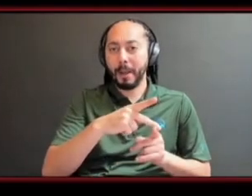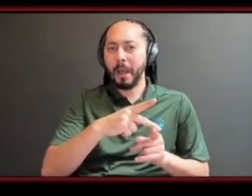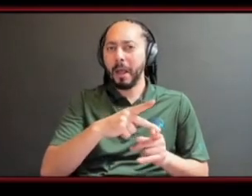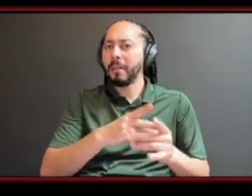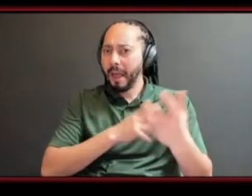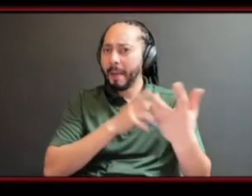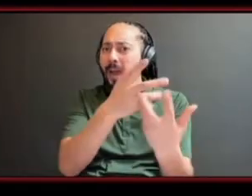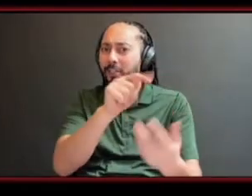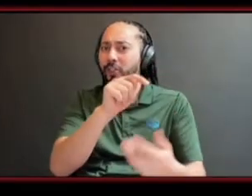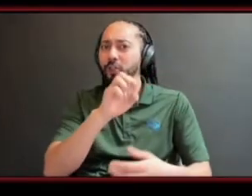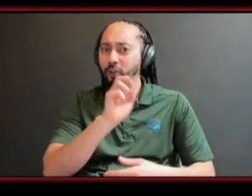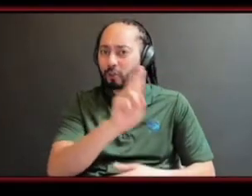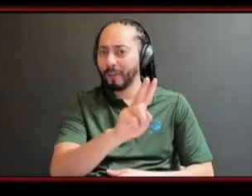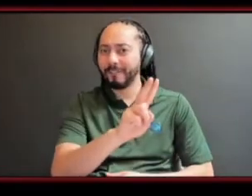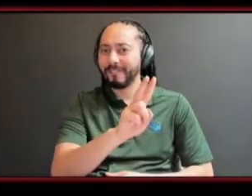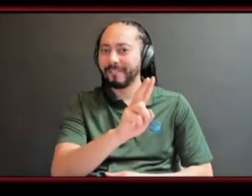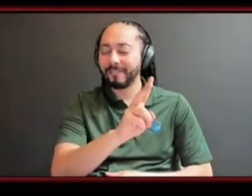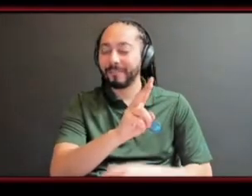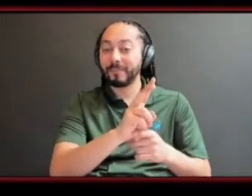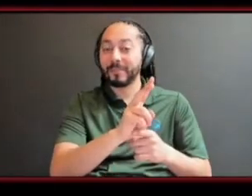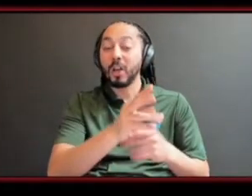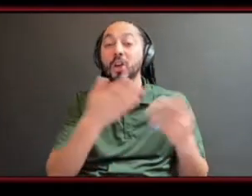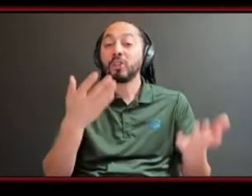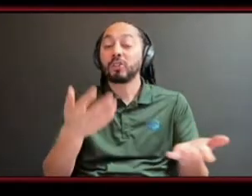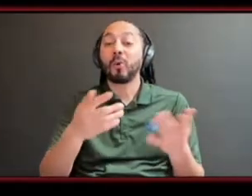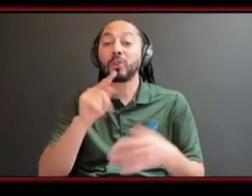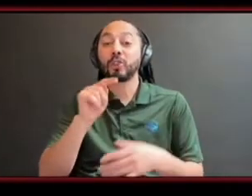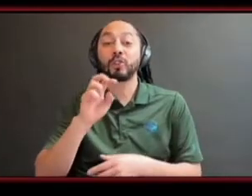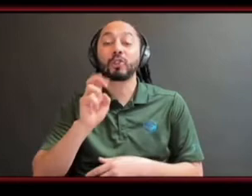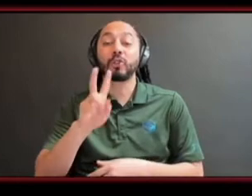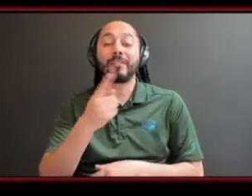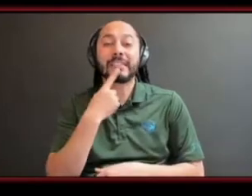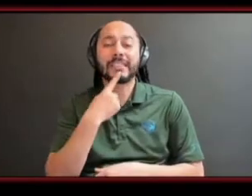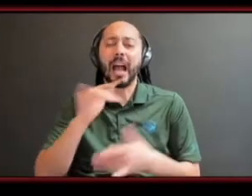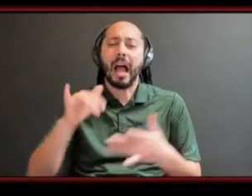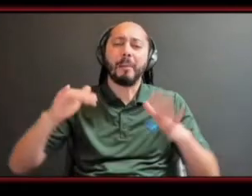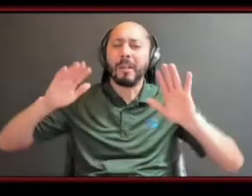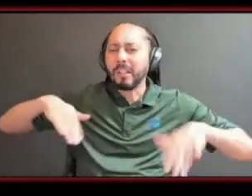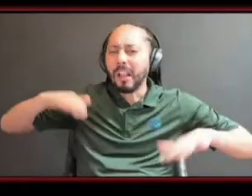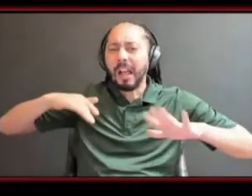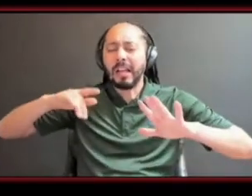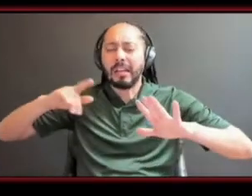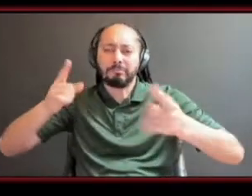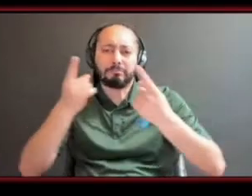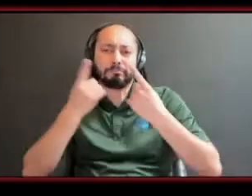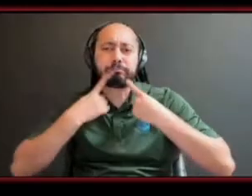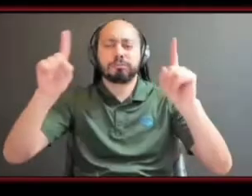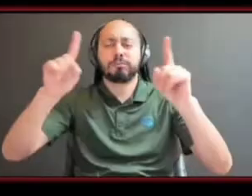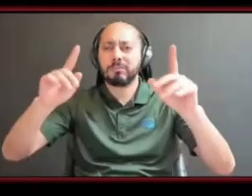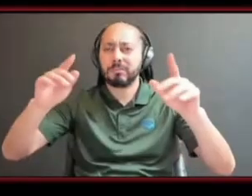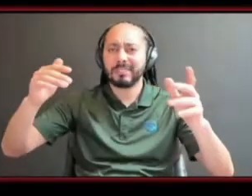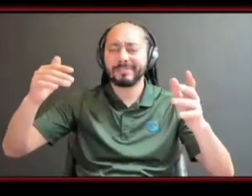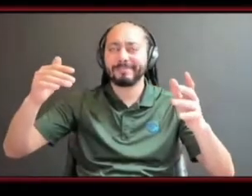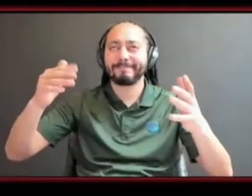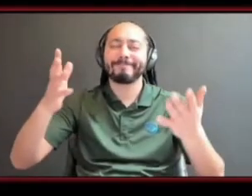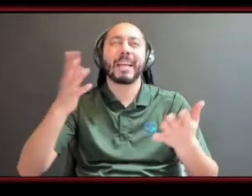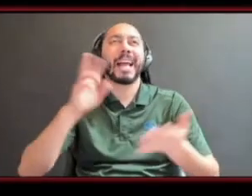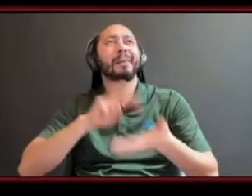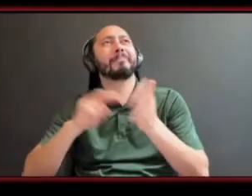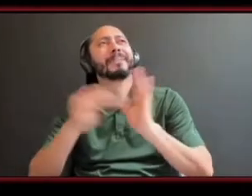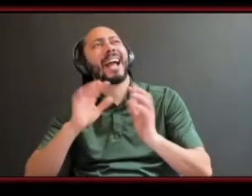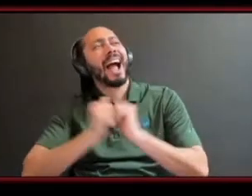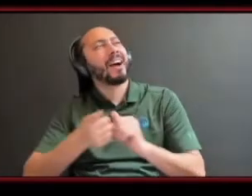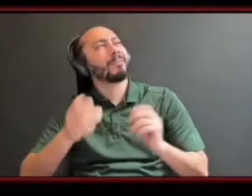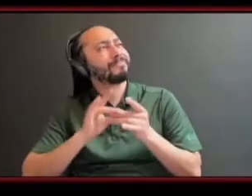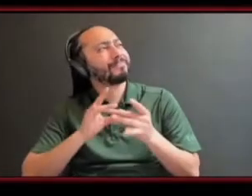where he wants to be in terms of you know hitting that sort of um how should i put it he's not where he